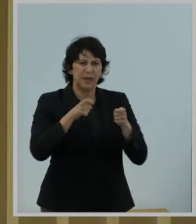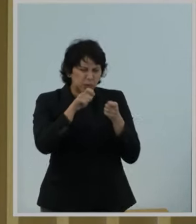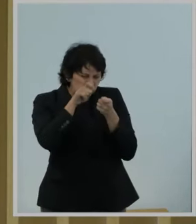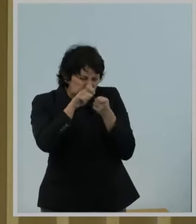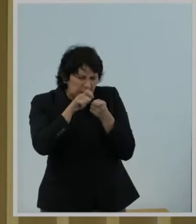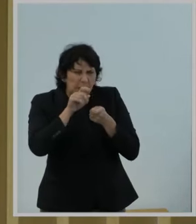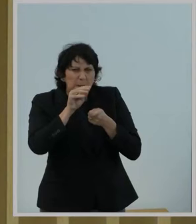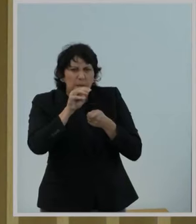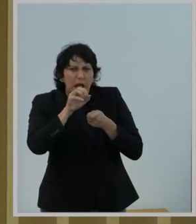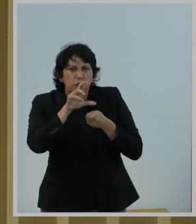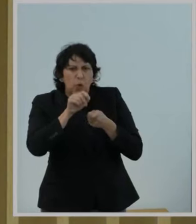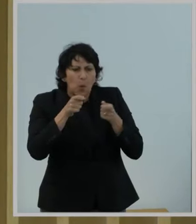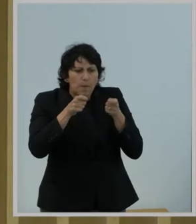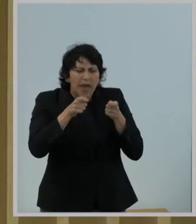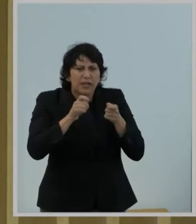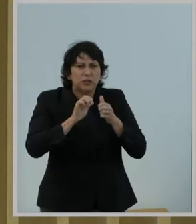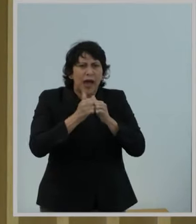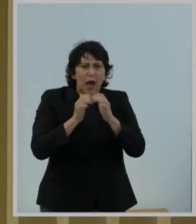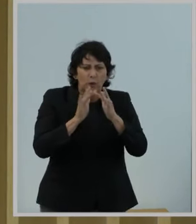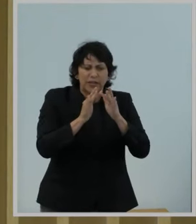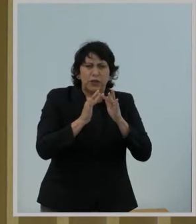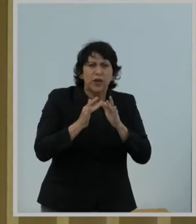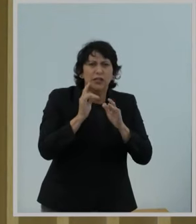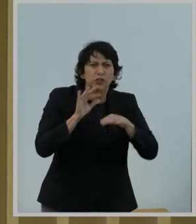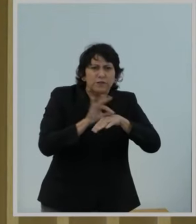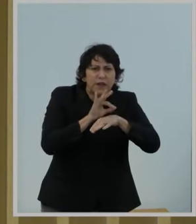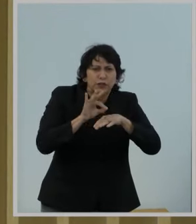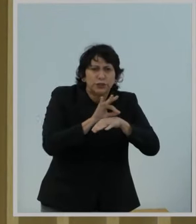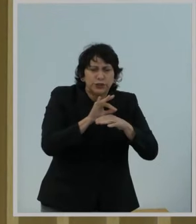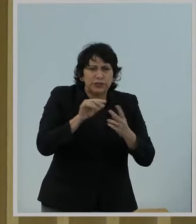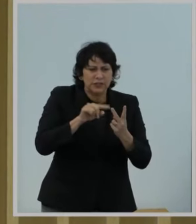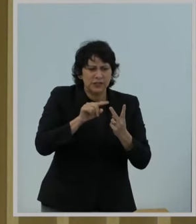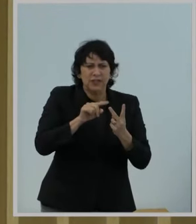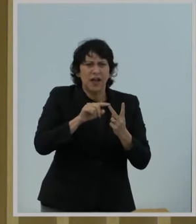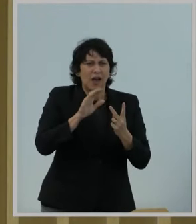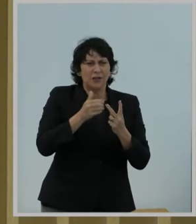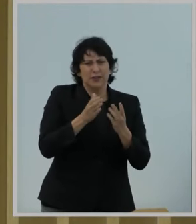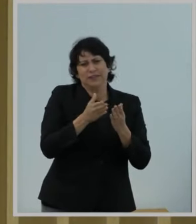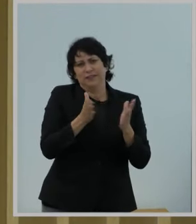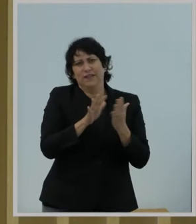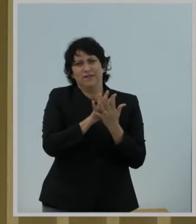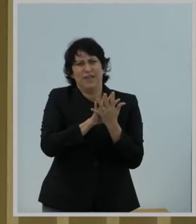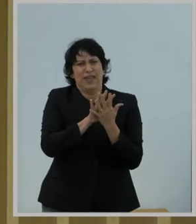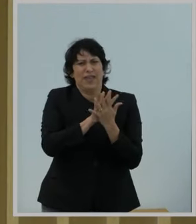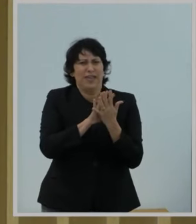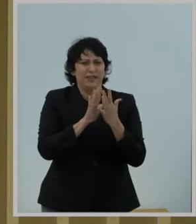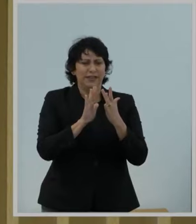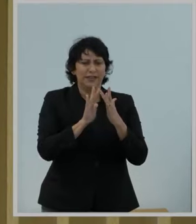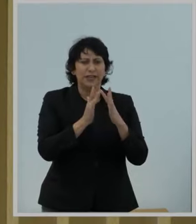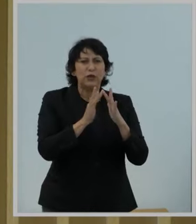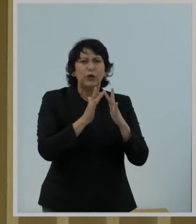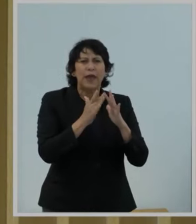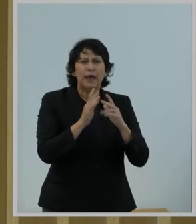nearly every aspect of how the Internet functions under this vague general Internet conduct standard.